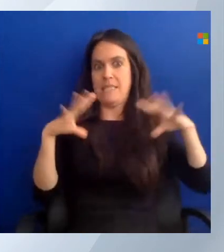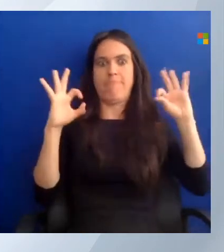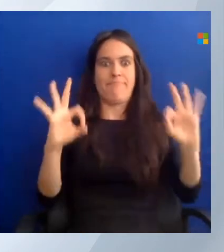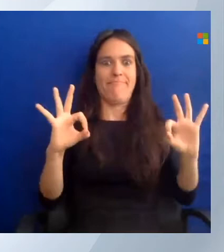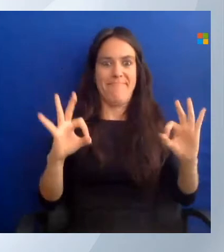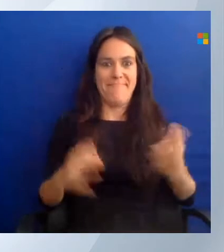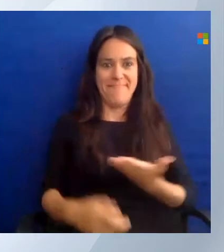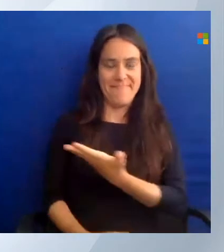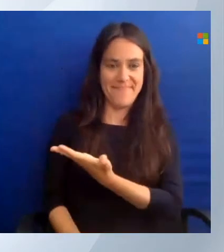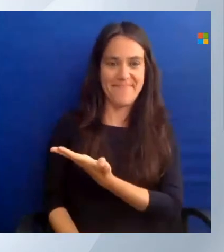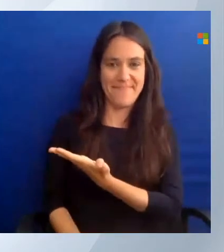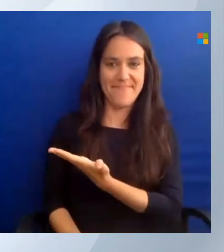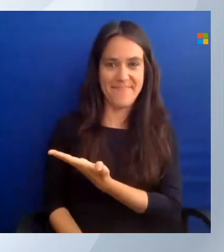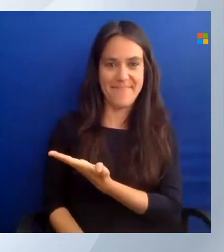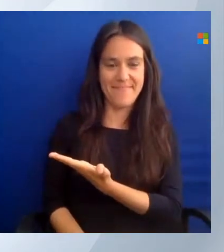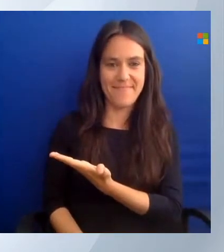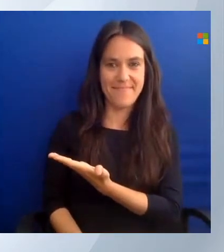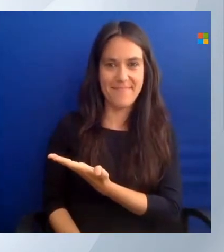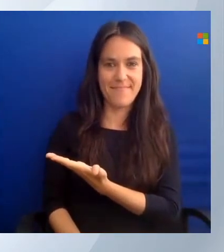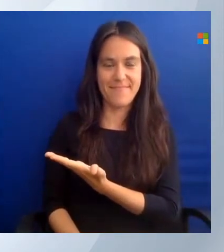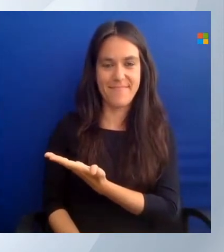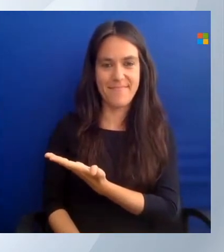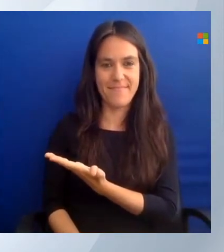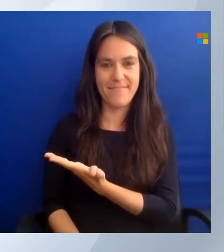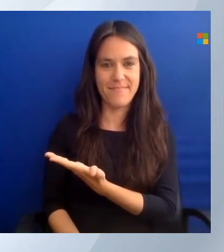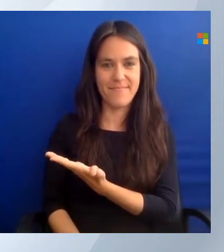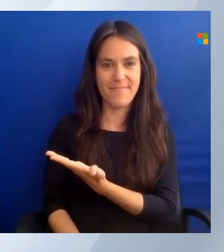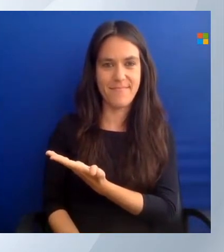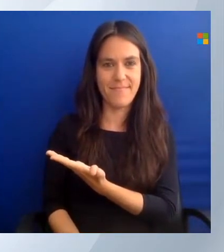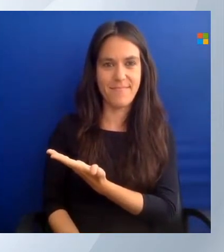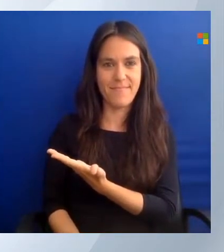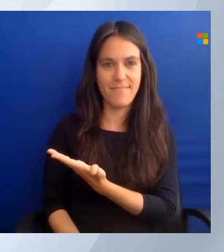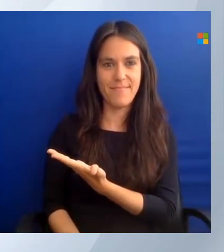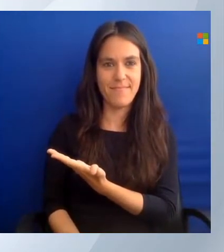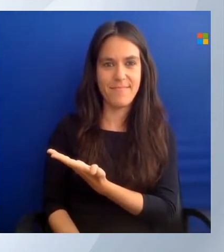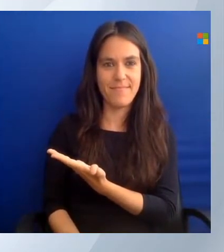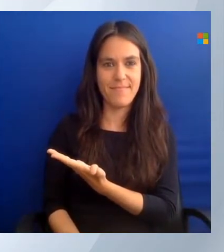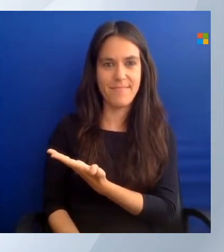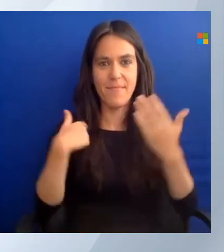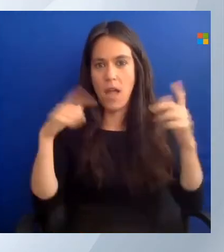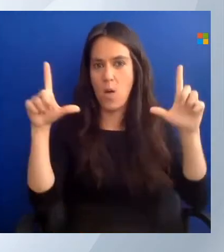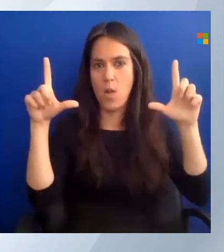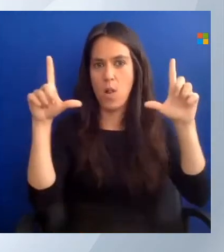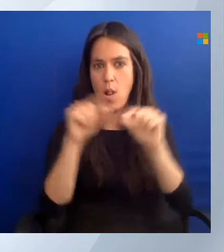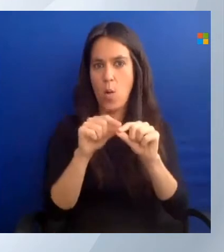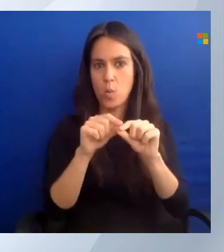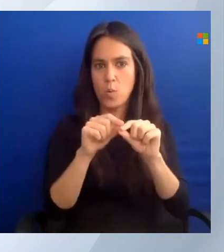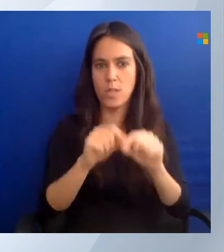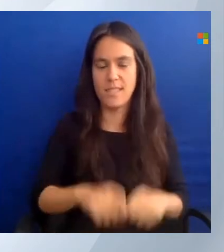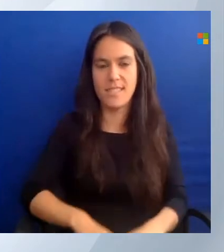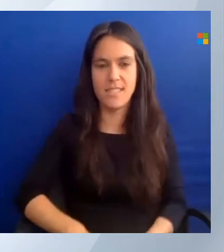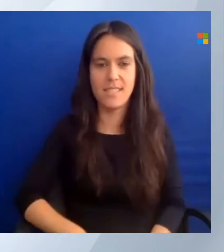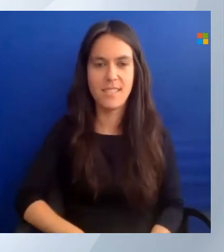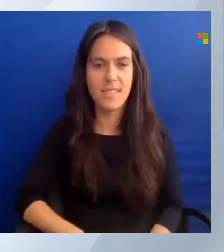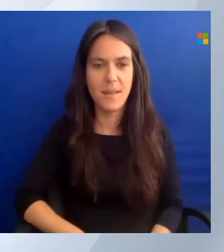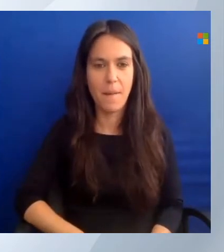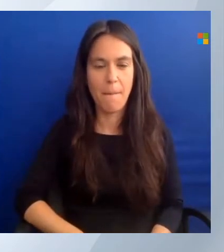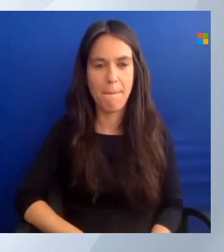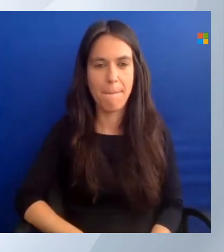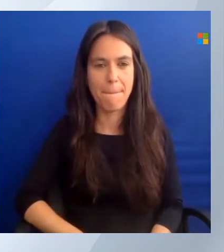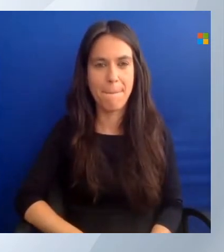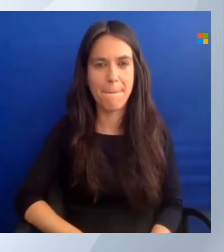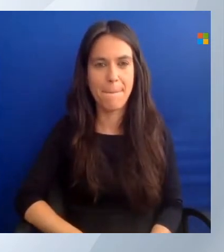So if I go to the portal here and I'll close that cloud shell for a second and close this one.